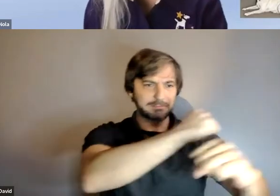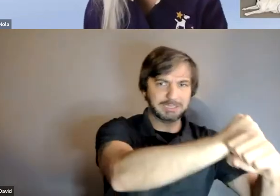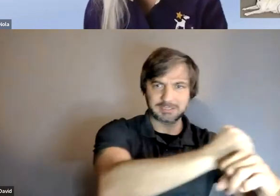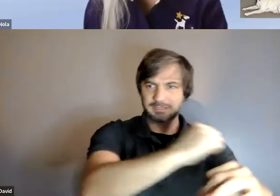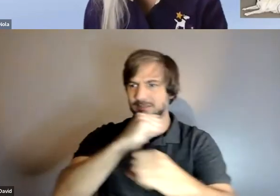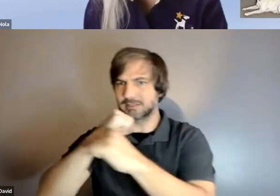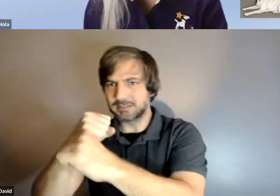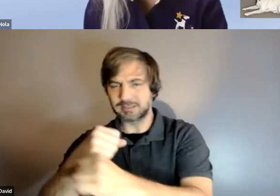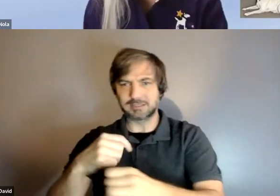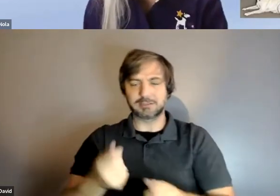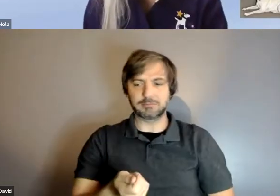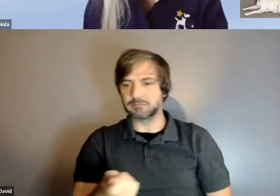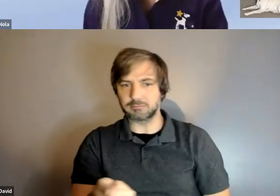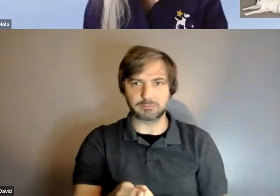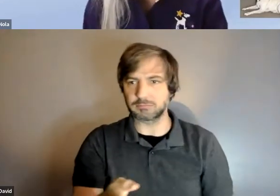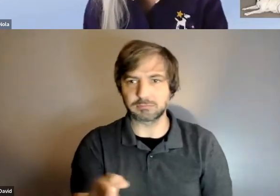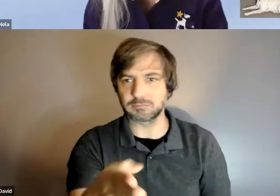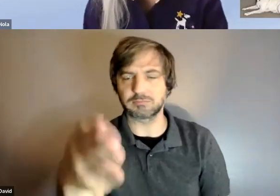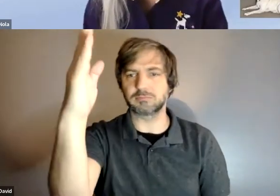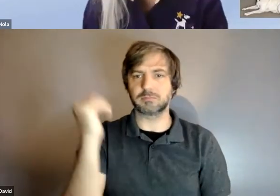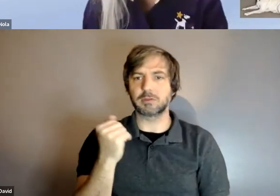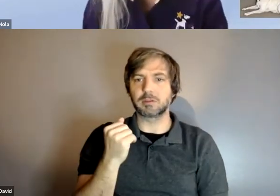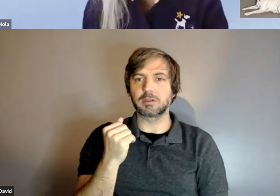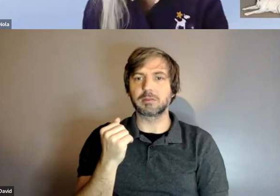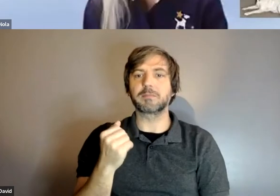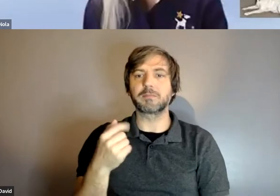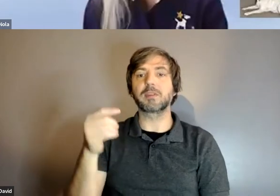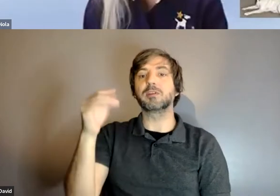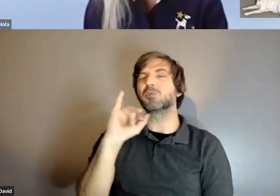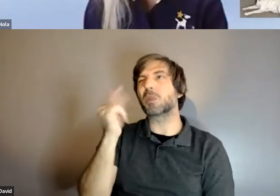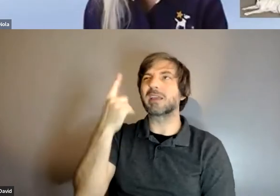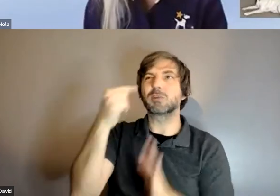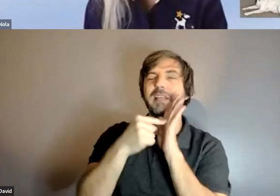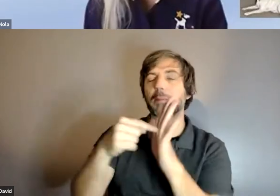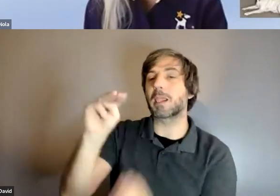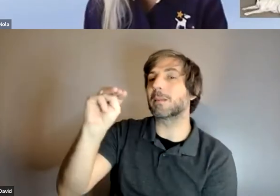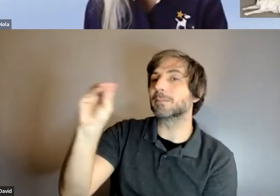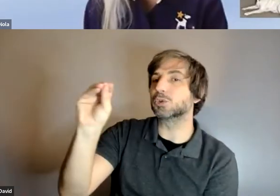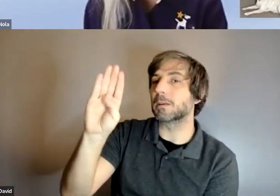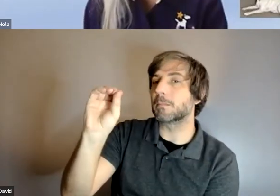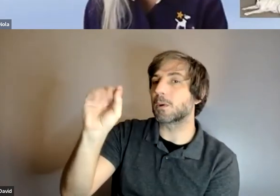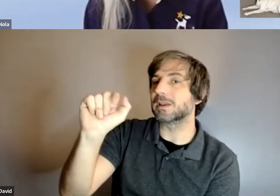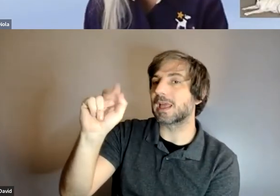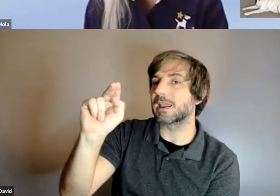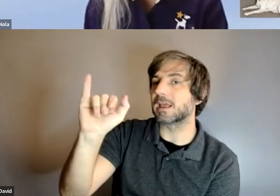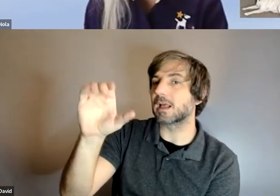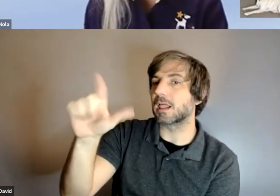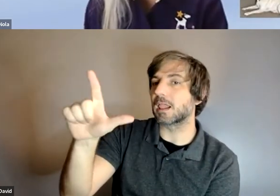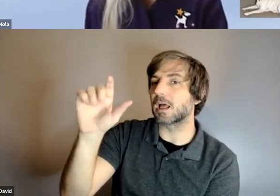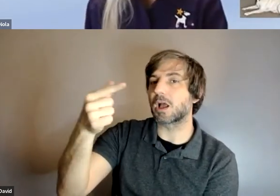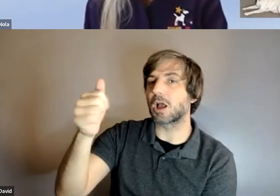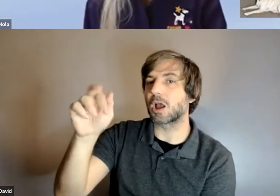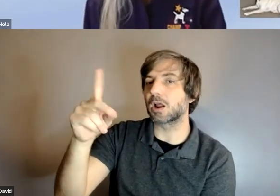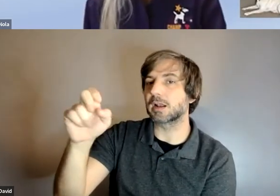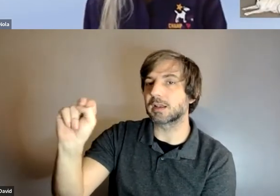cultural space um i don't want to say like but a missouri botanical garden for instance we visited there a couple months ago um for